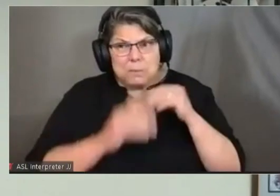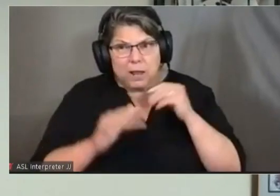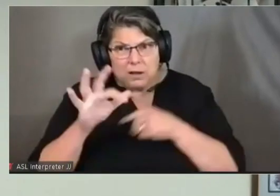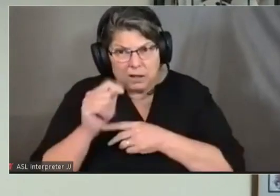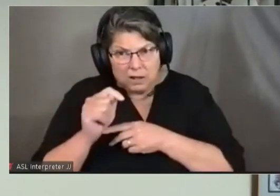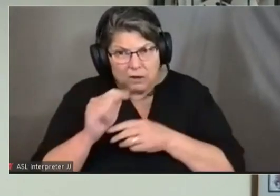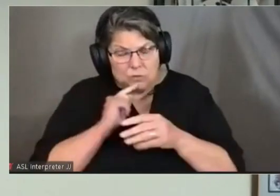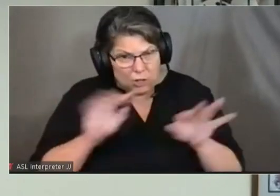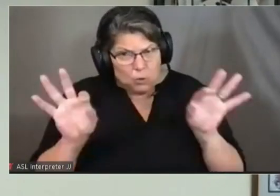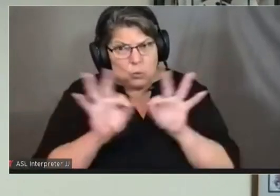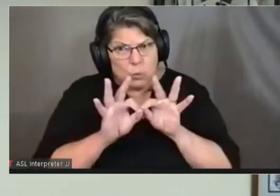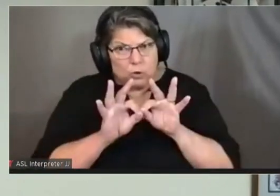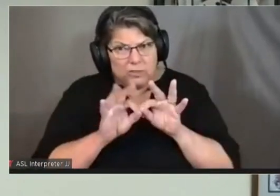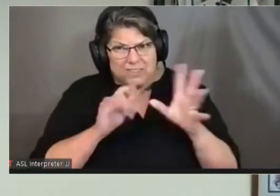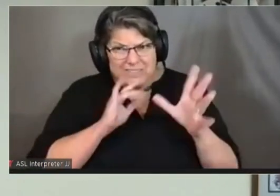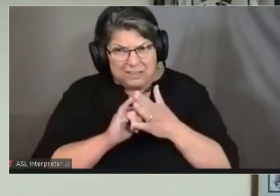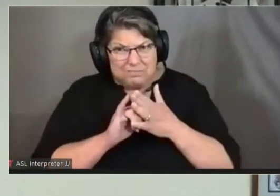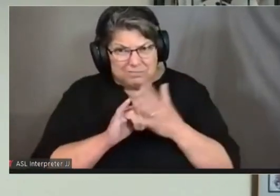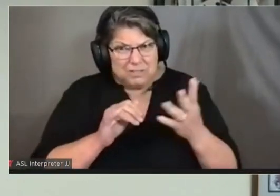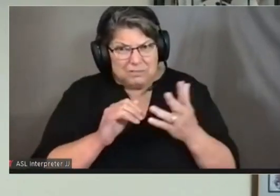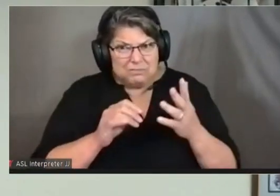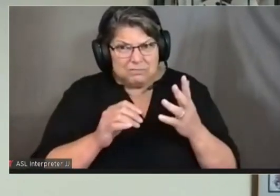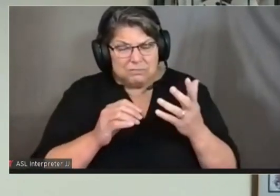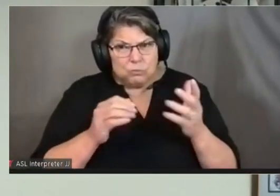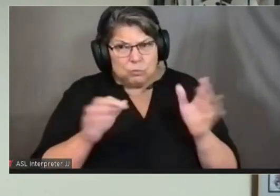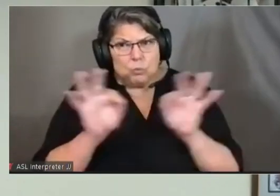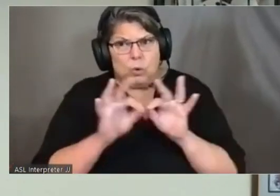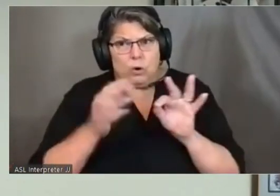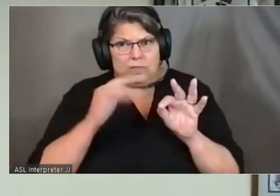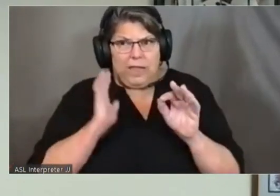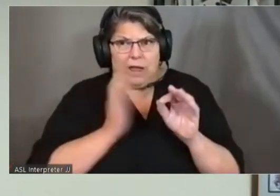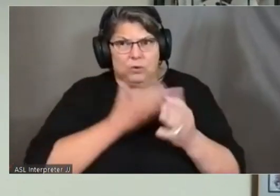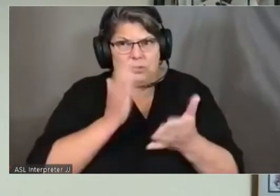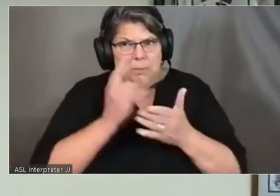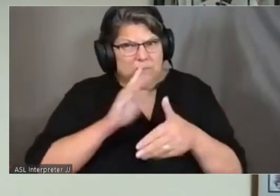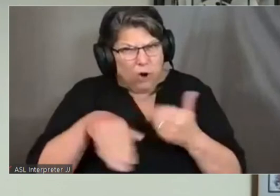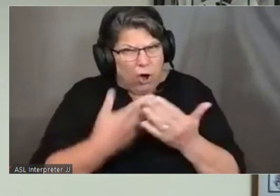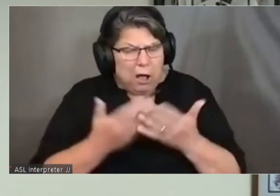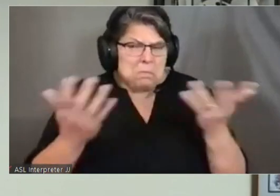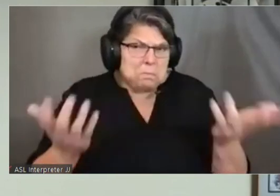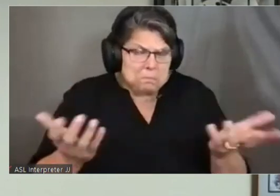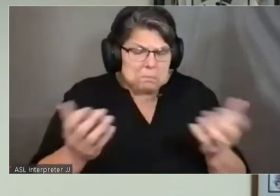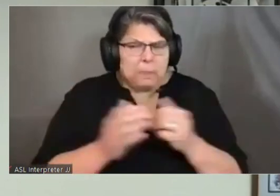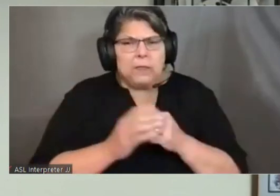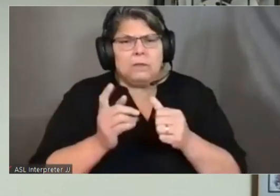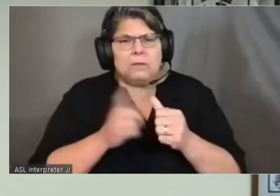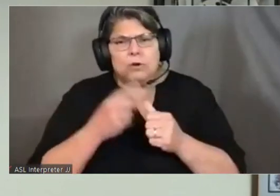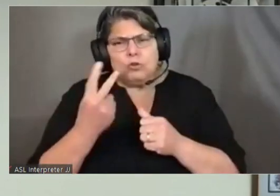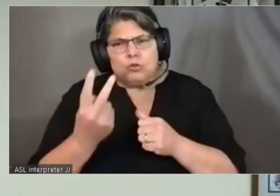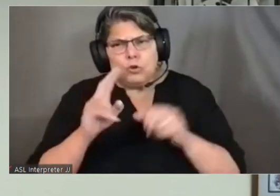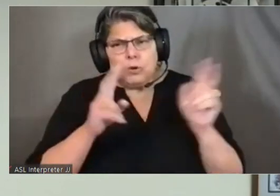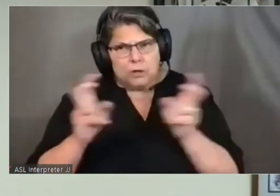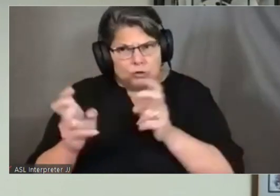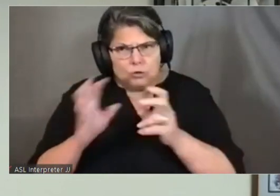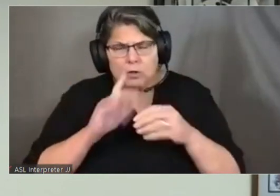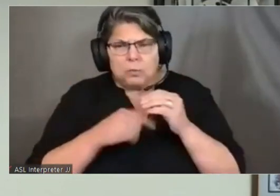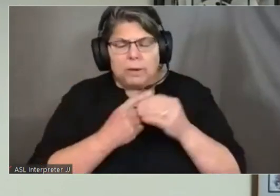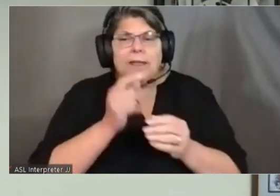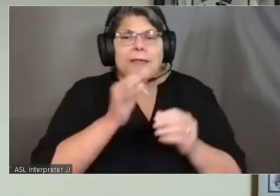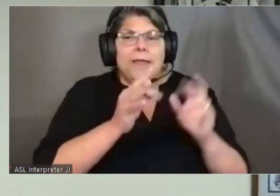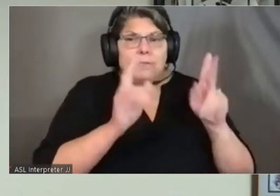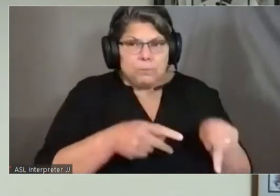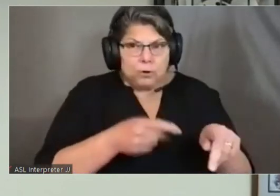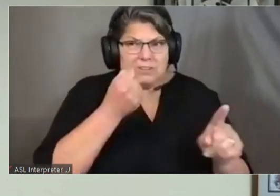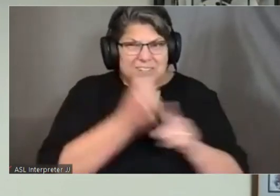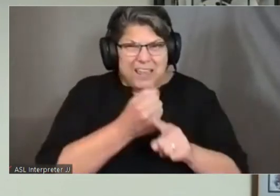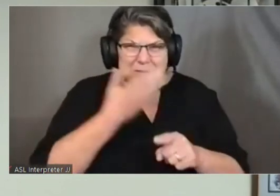So the two issues that I want to talk about first are, clinically, if a person has a